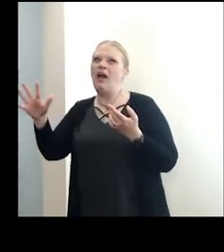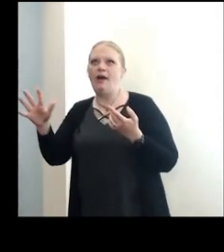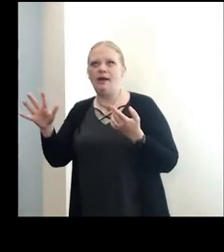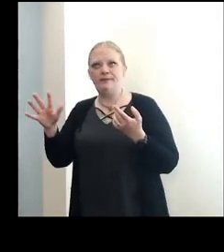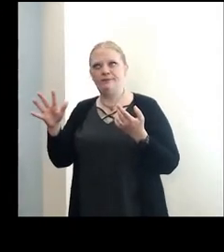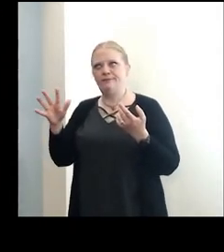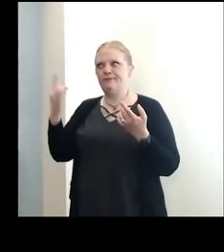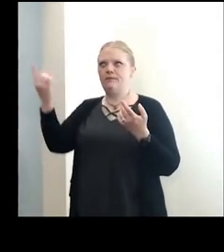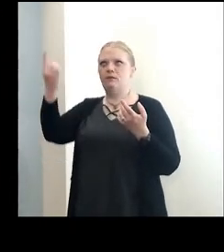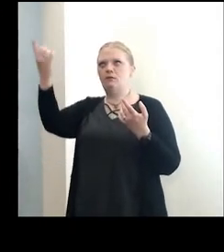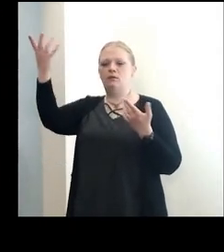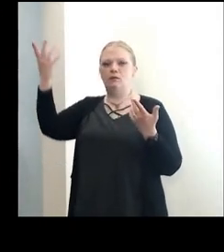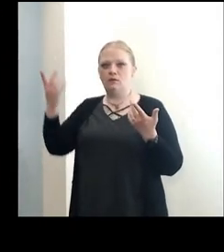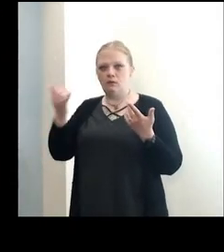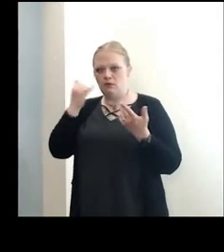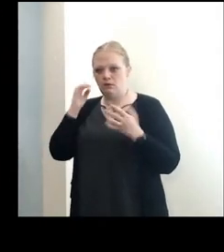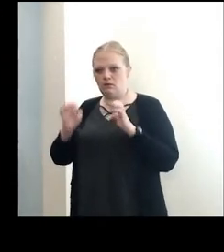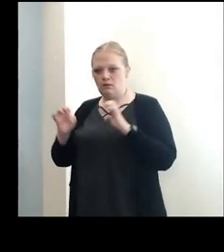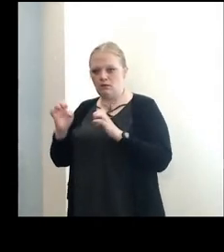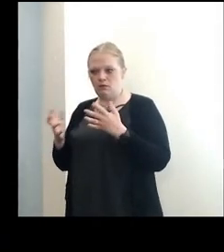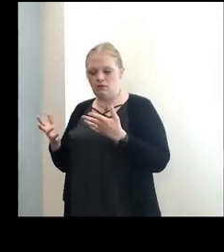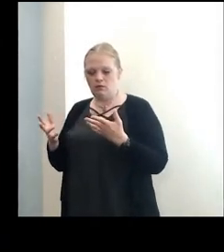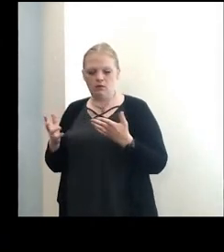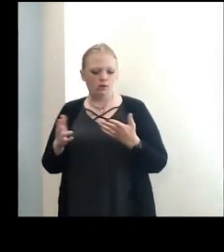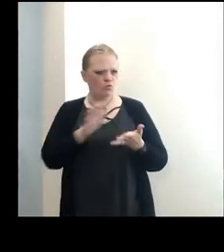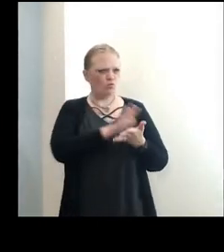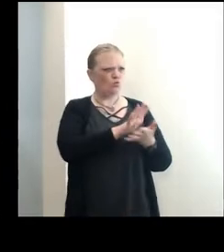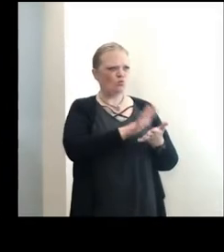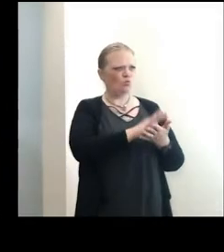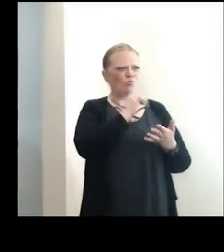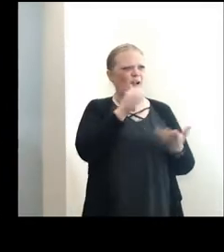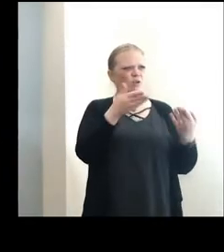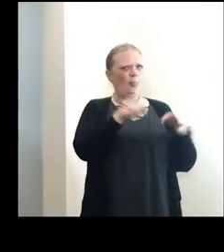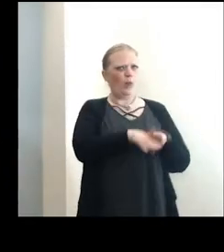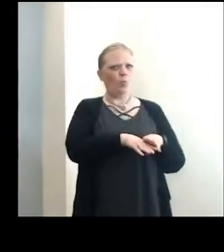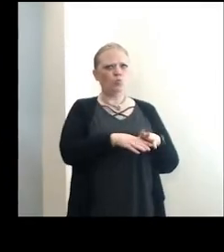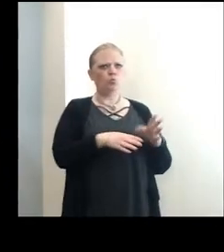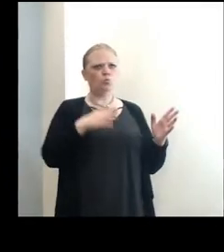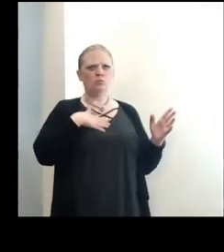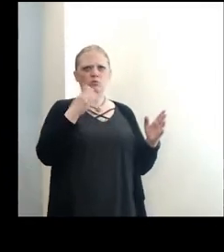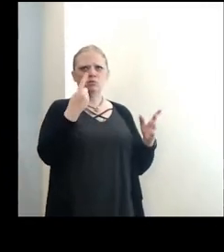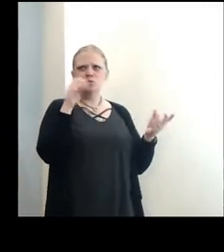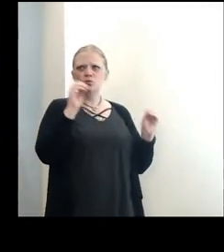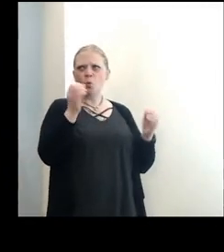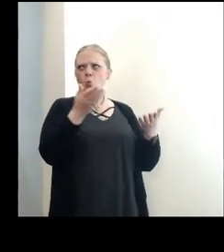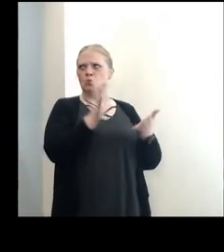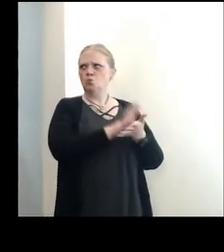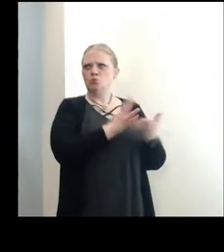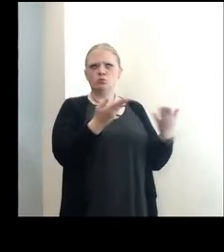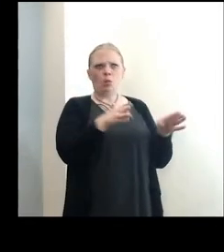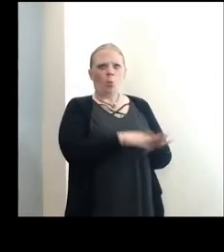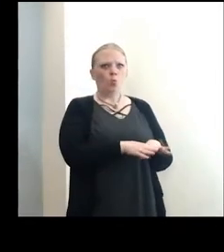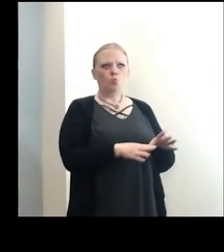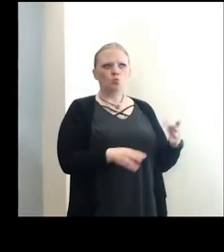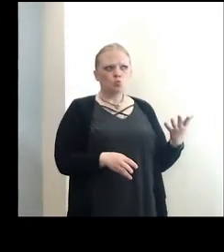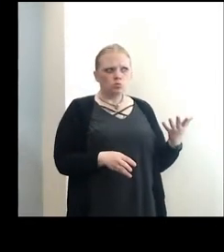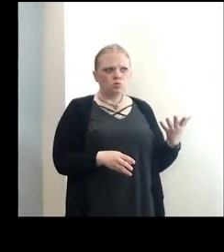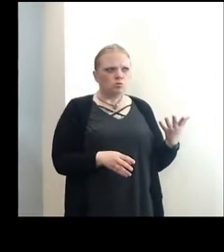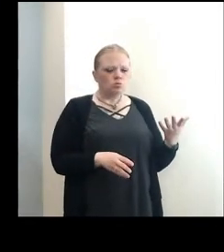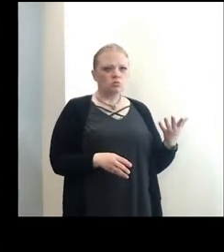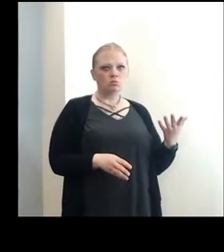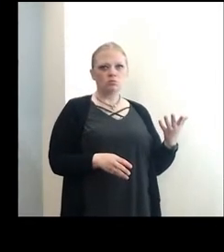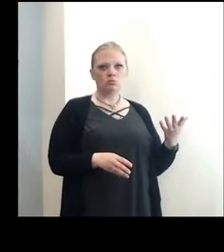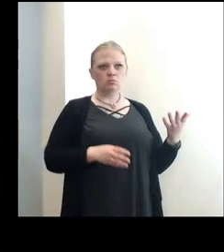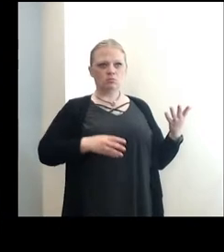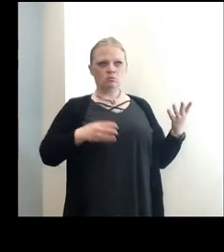know, you're reevaluating it. Well, aren't closed. To my knowledge, there's no schools that are closed. There is school